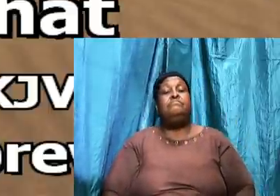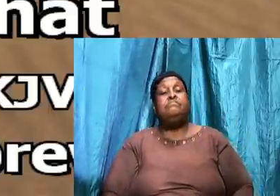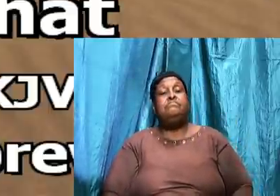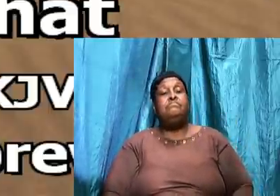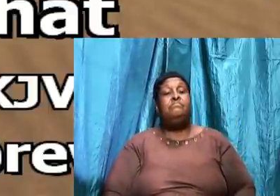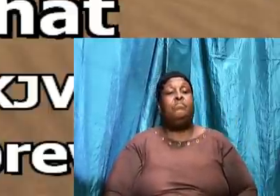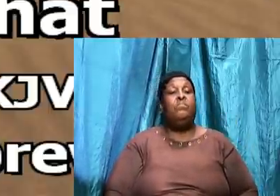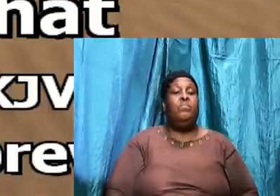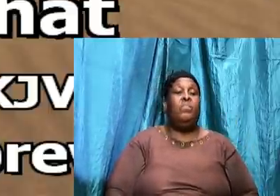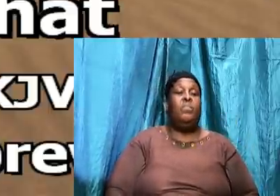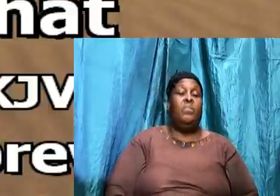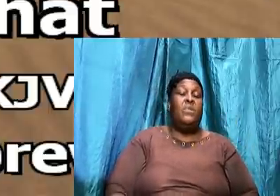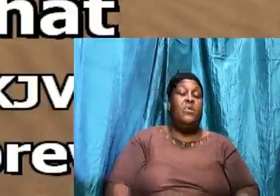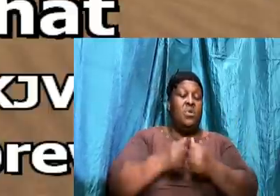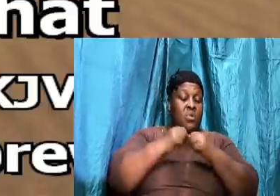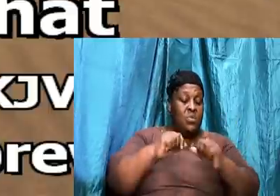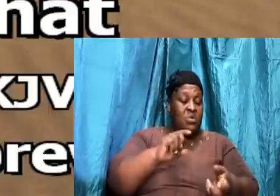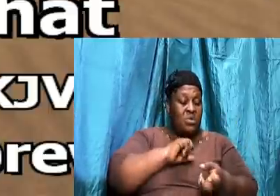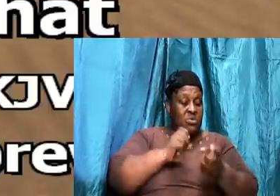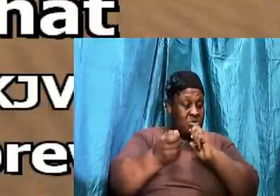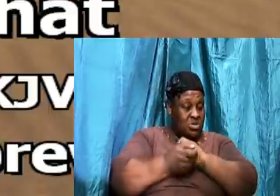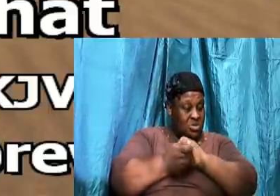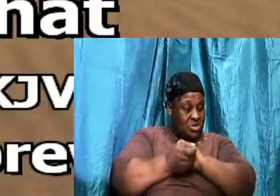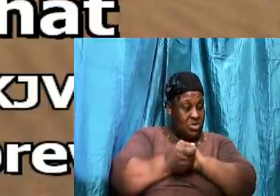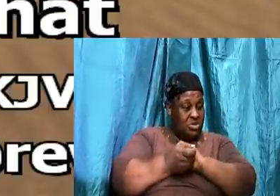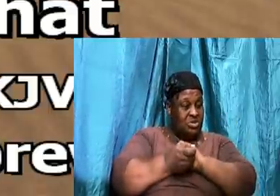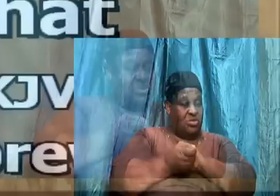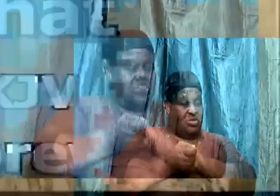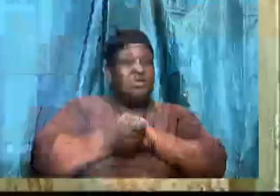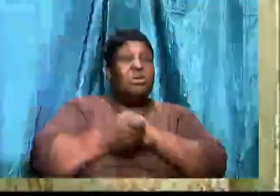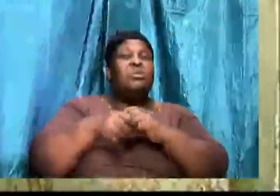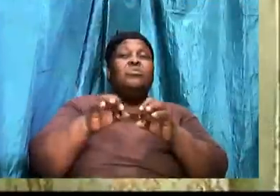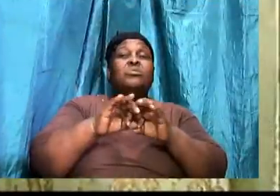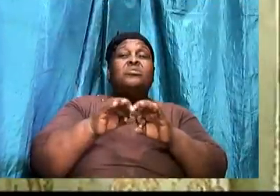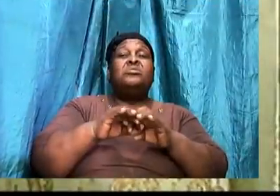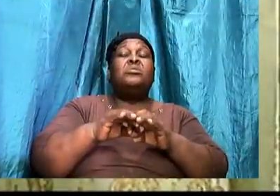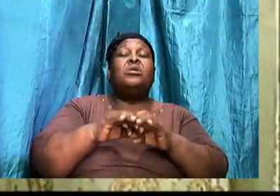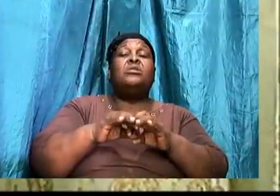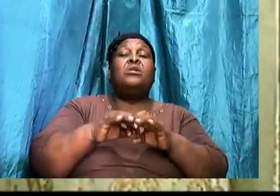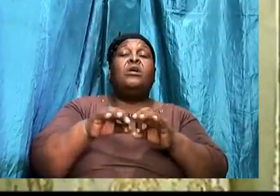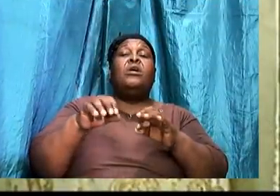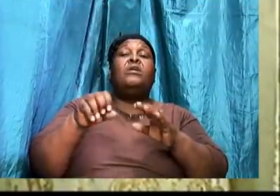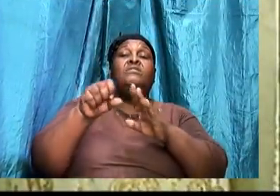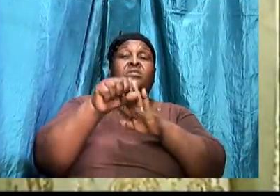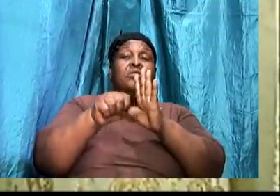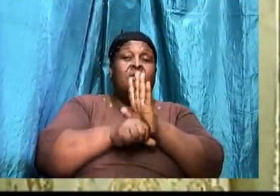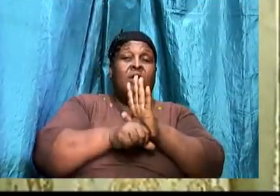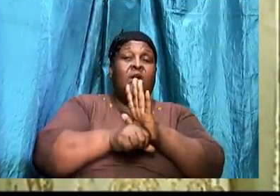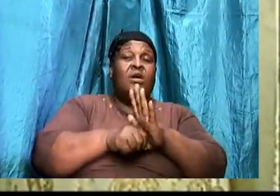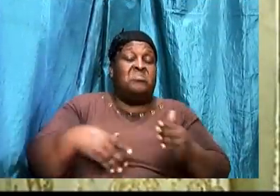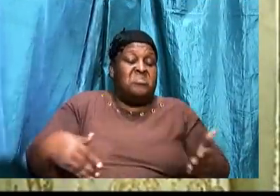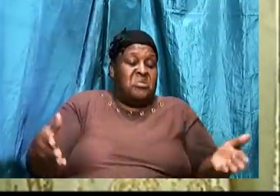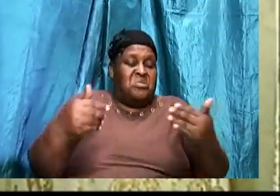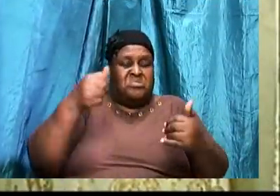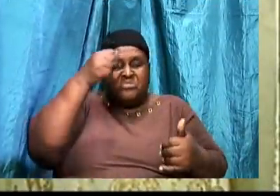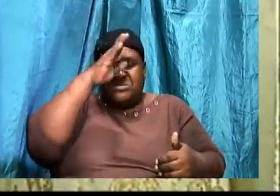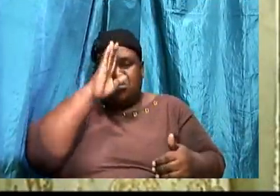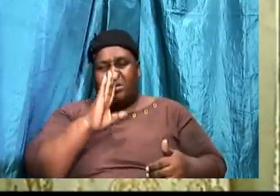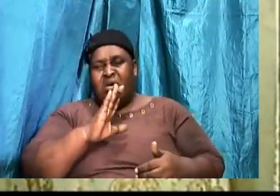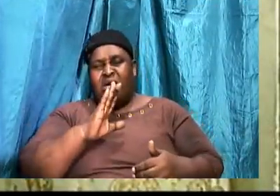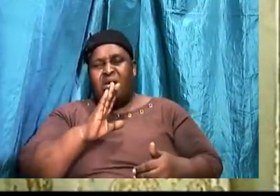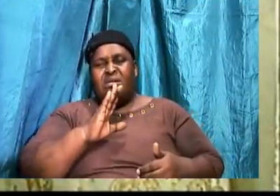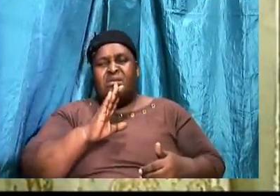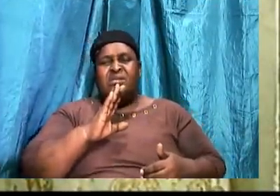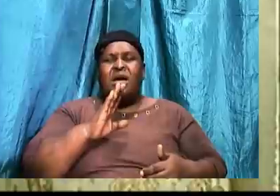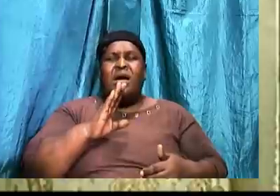Without changing the context. Of the passage. And here is where God. Appeals to us. In the new testament.